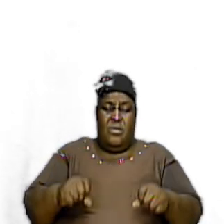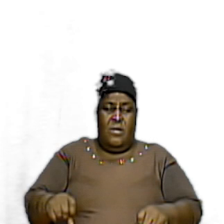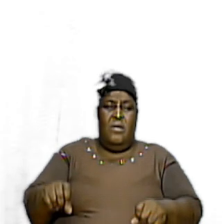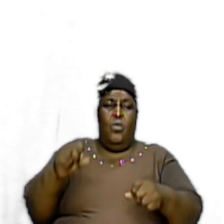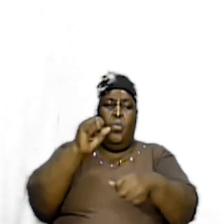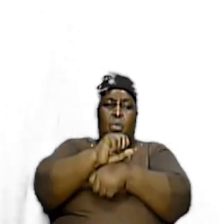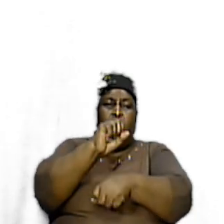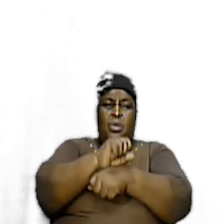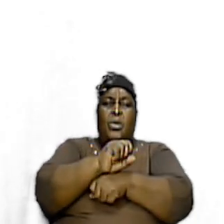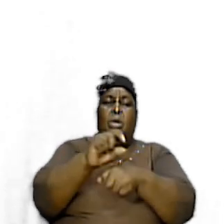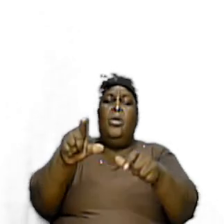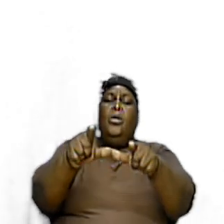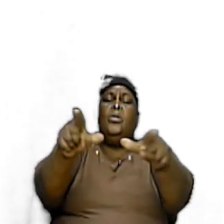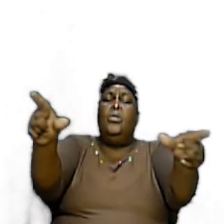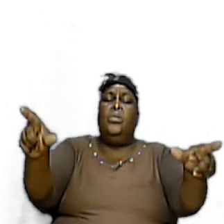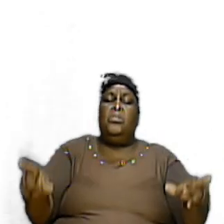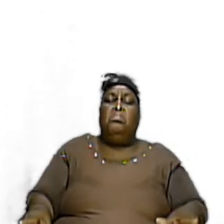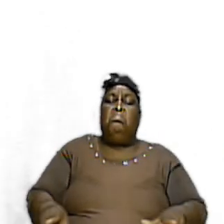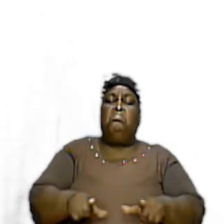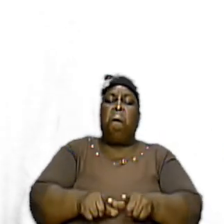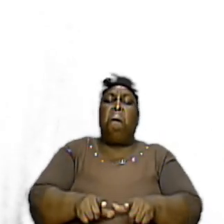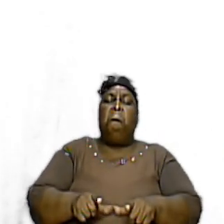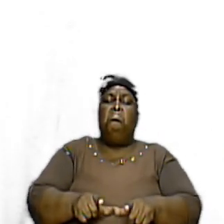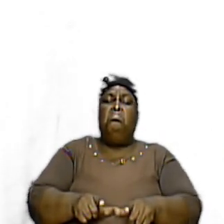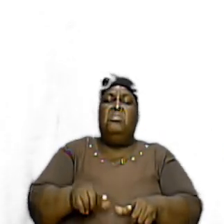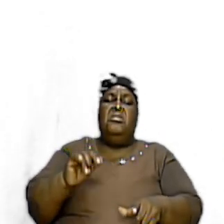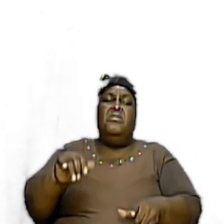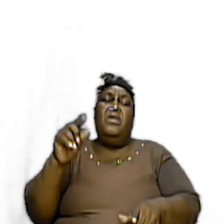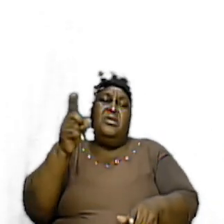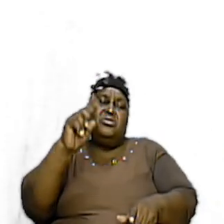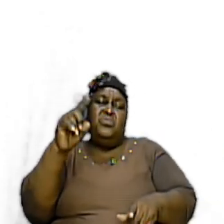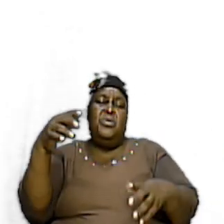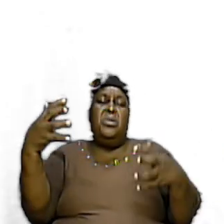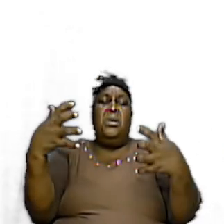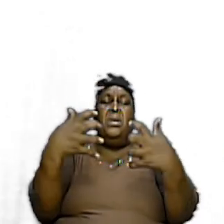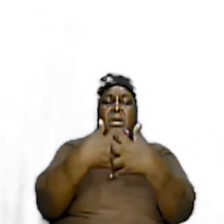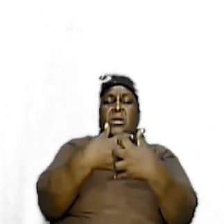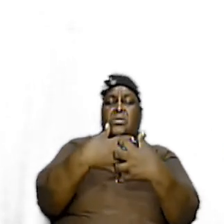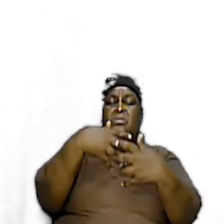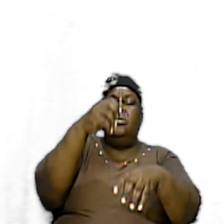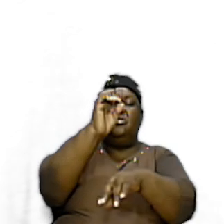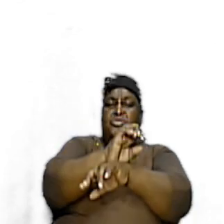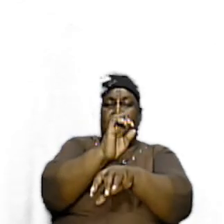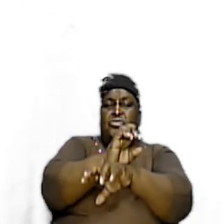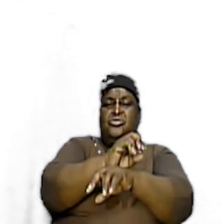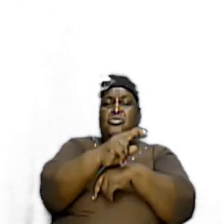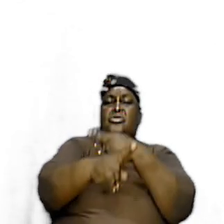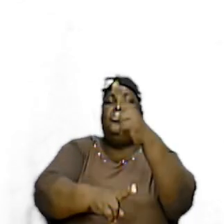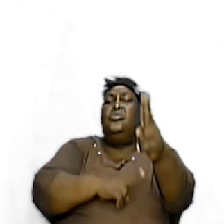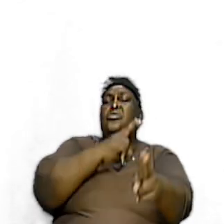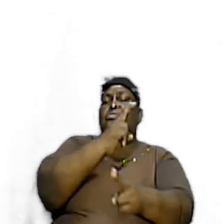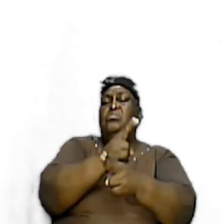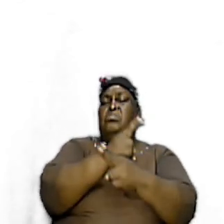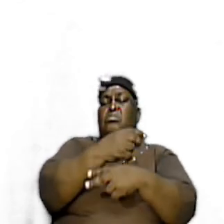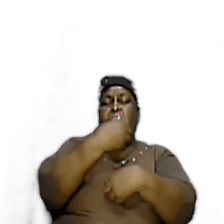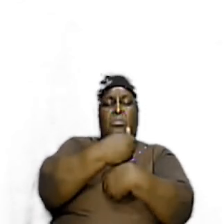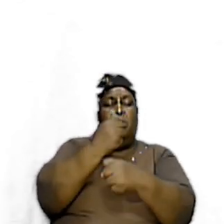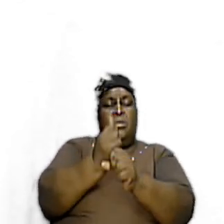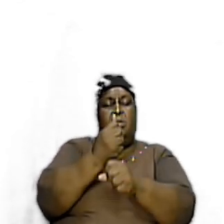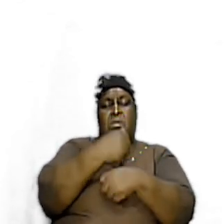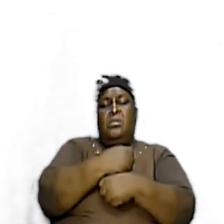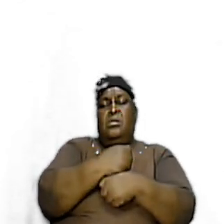Local Assembly Your Local Church That Is Where Your Connection To The Church Universal Is Made